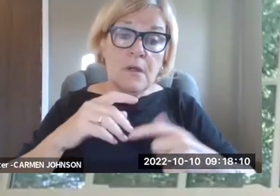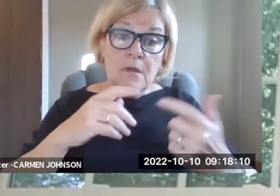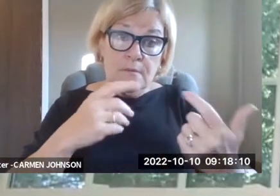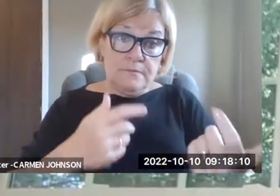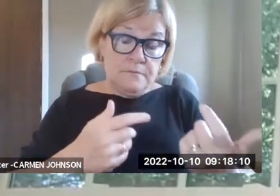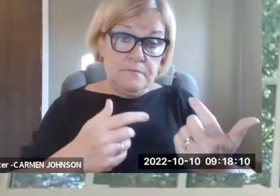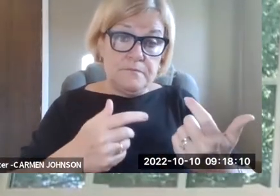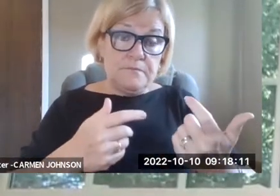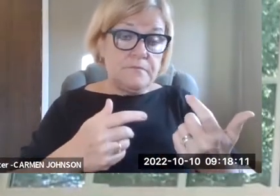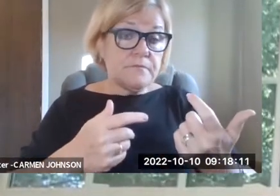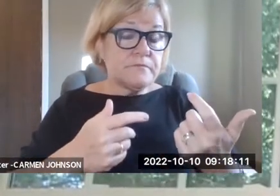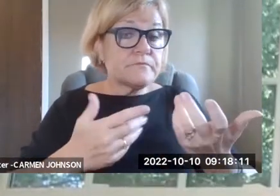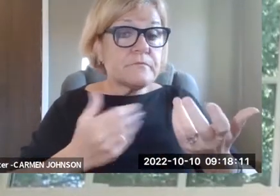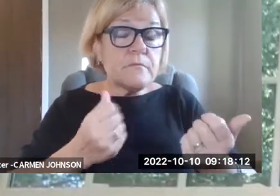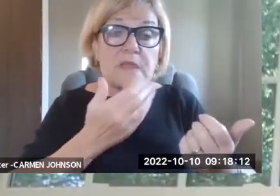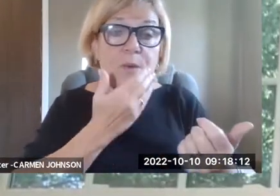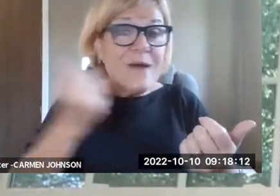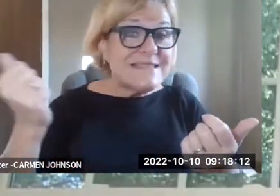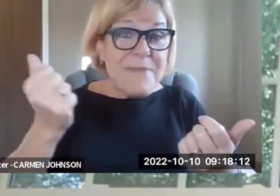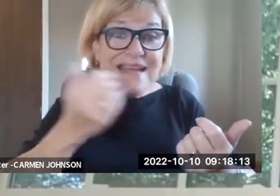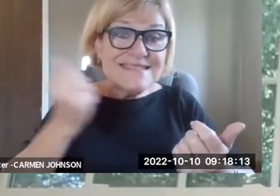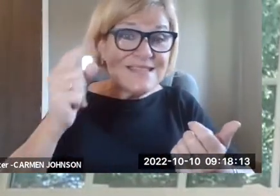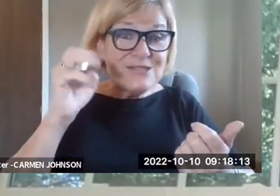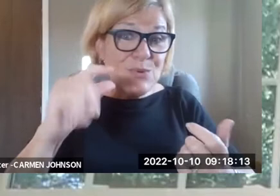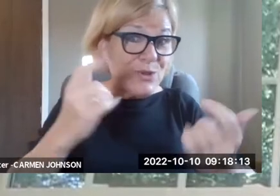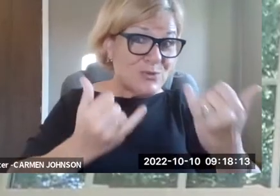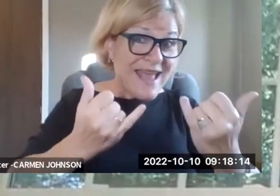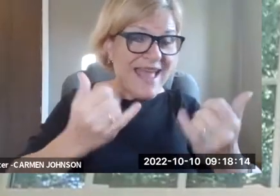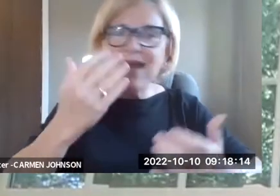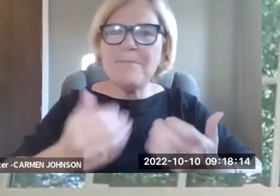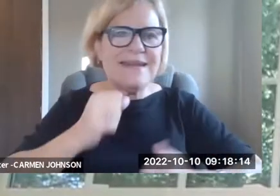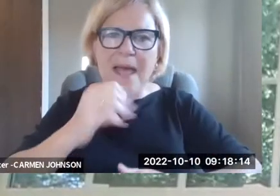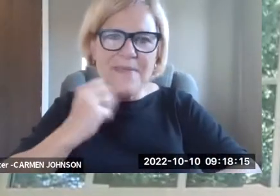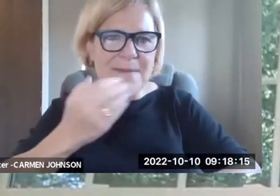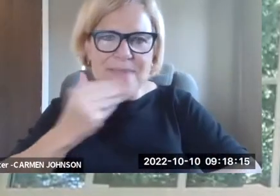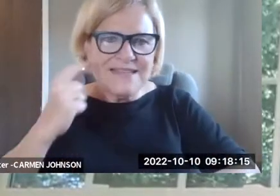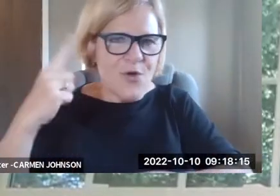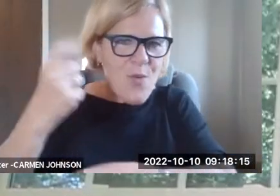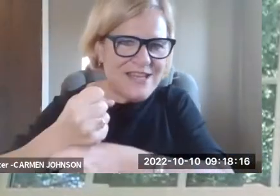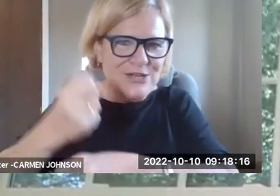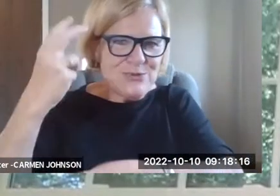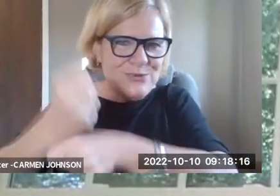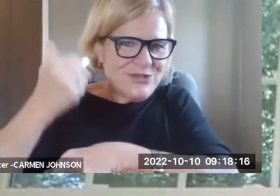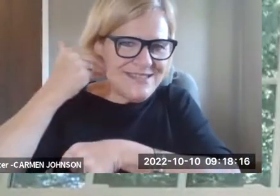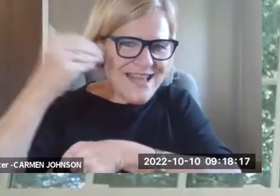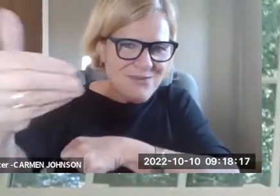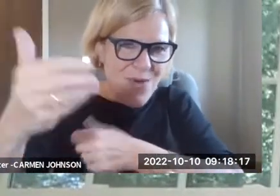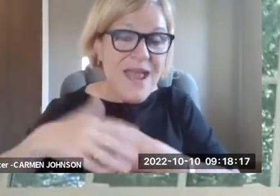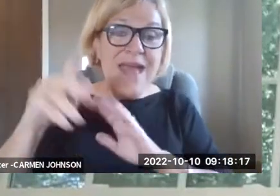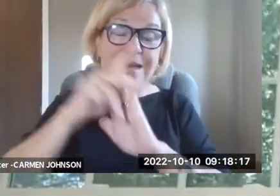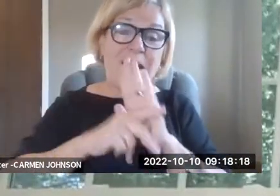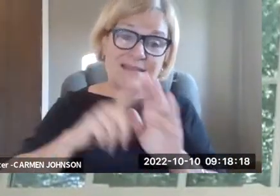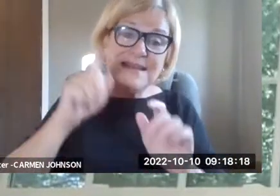policies in a way that accounts for the fact that these technologies may change. And what is the, um, you know, the best,